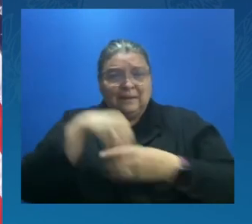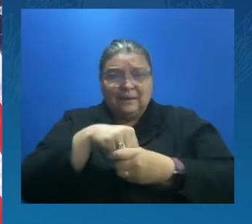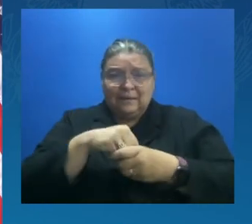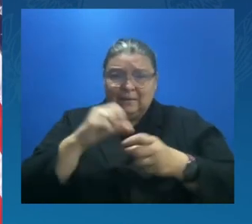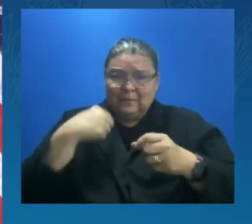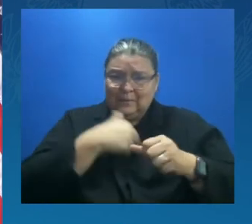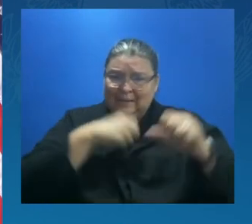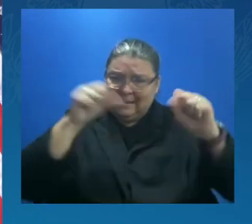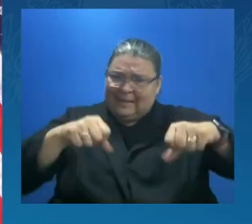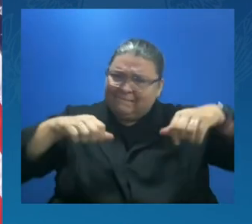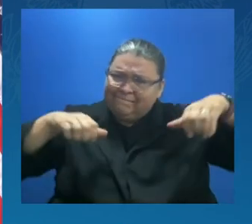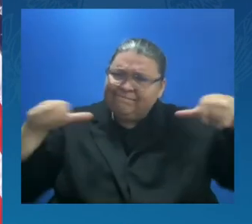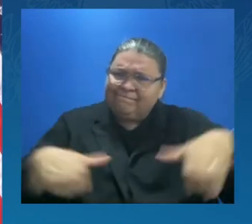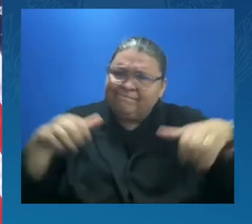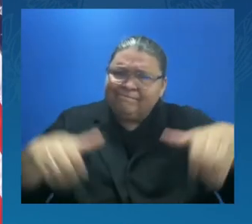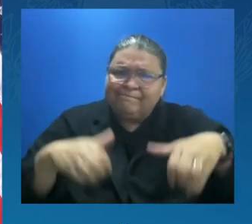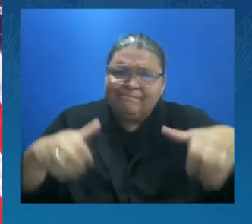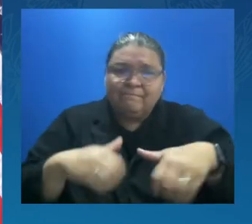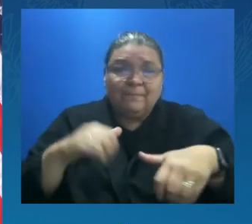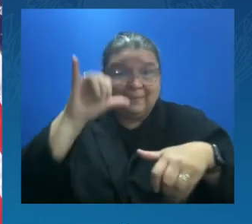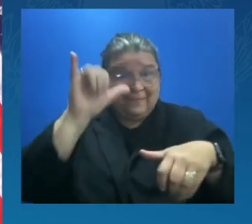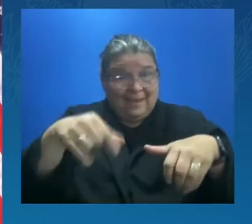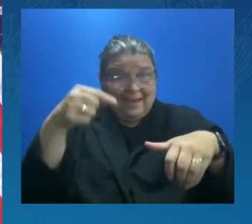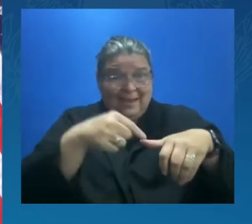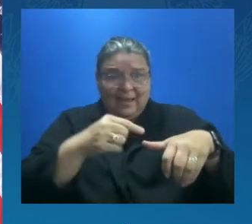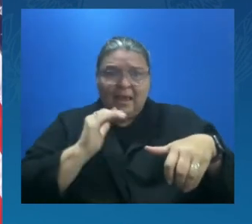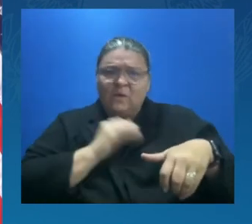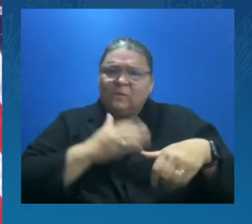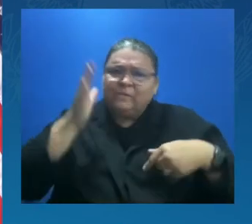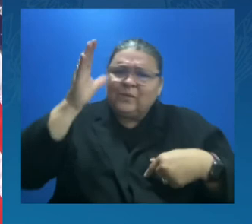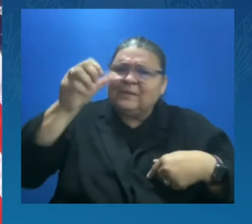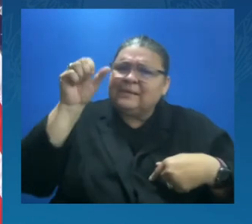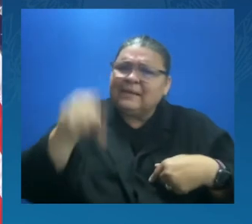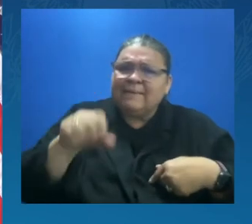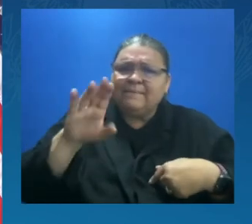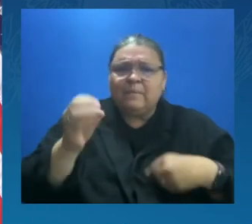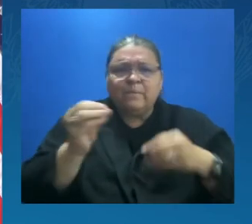resilient future. That's within our sights.